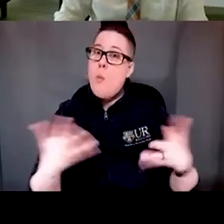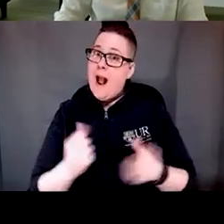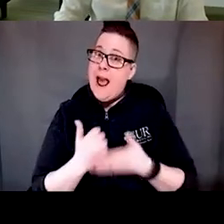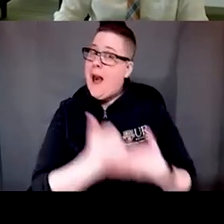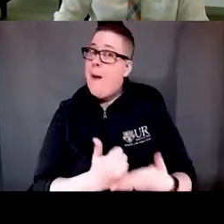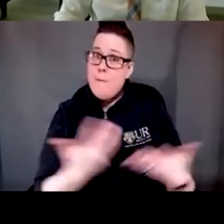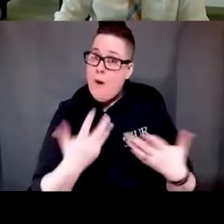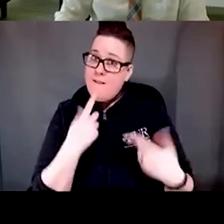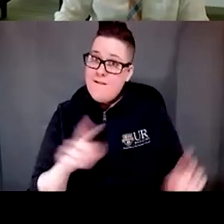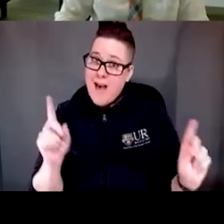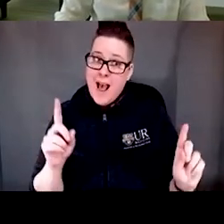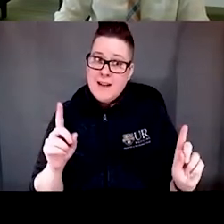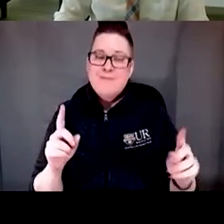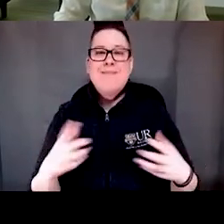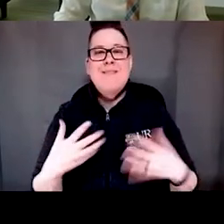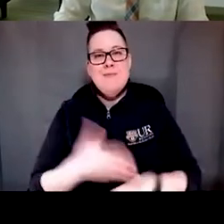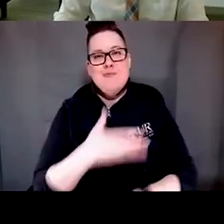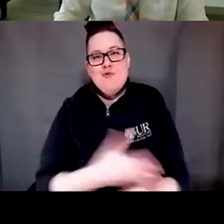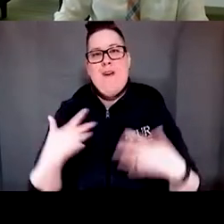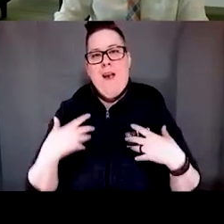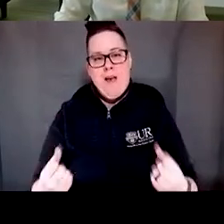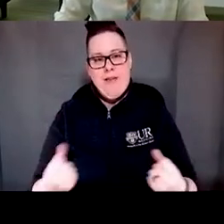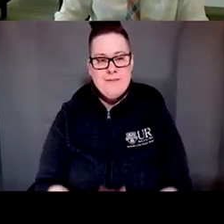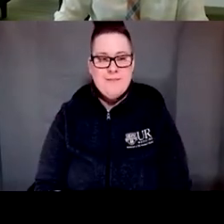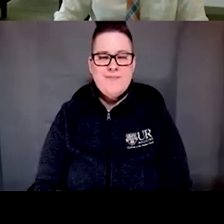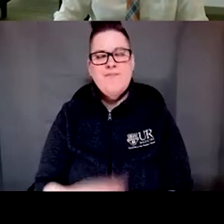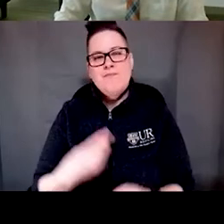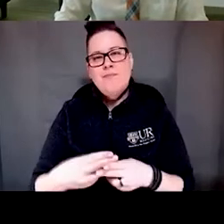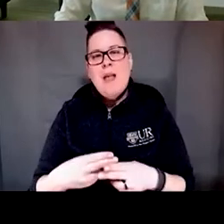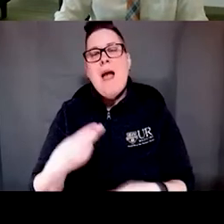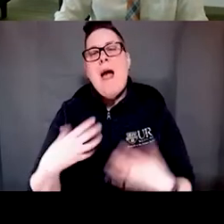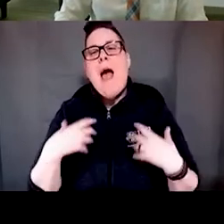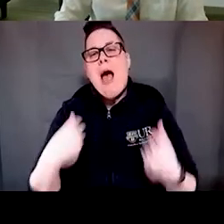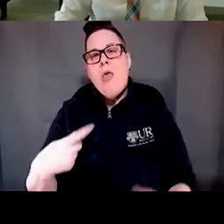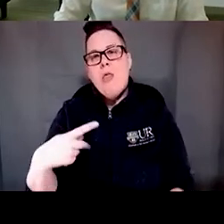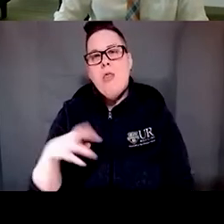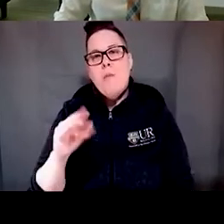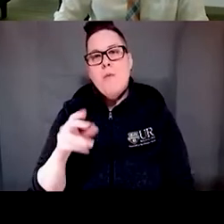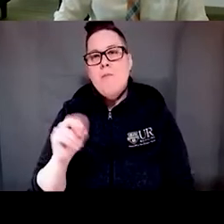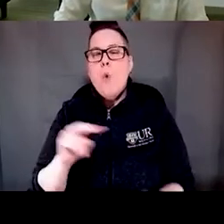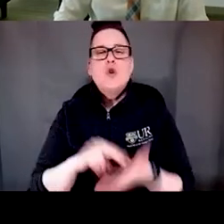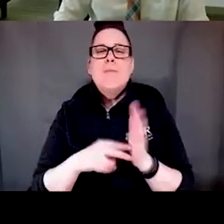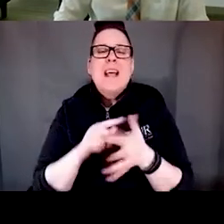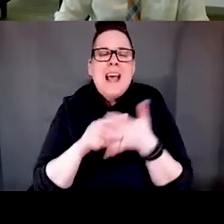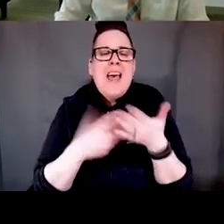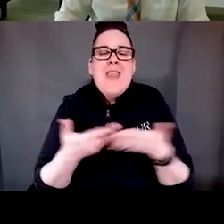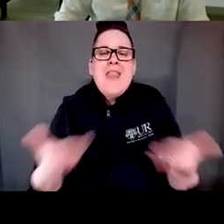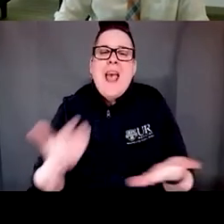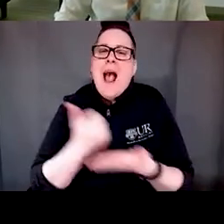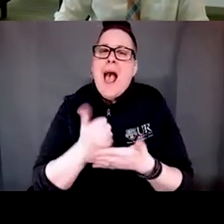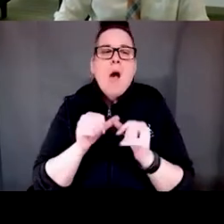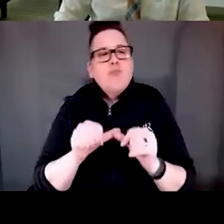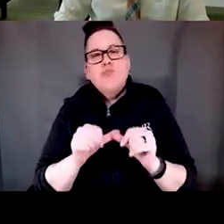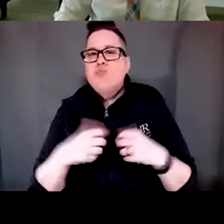effective is health promotion. And when I talk about health promotion, I'm talking about activities that maintain or improve wellbeing. This could be getting adequate